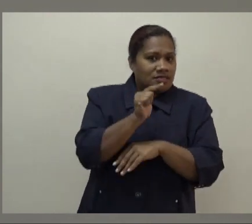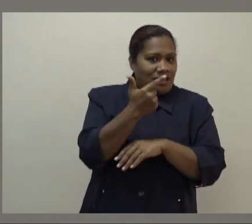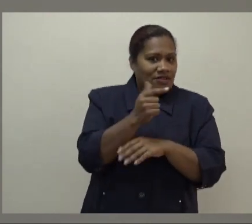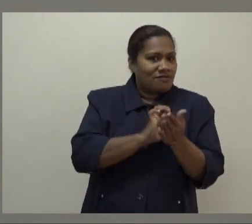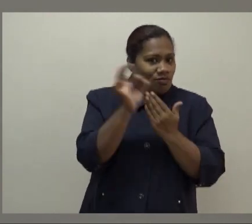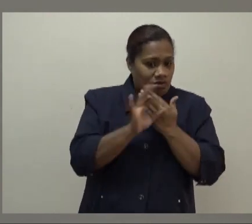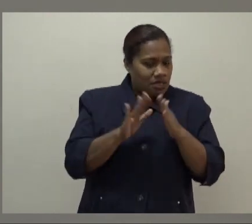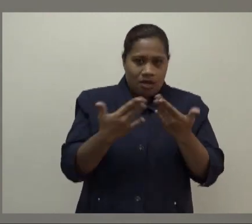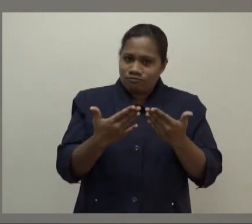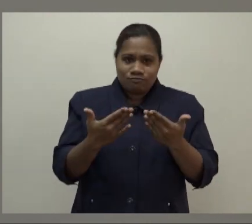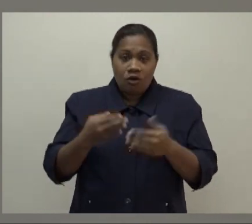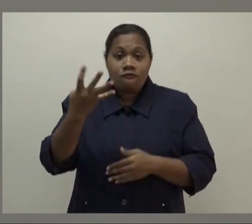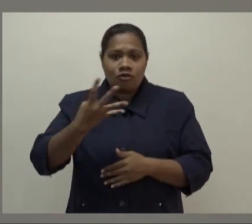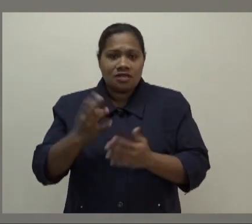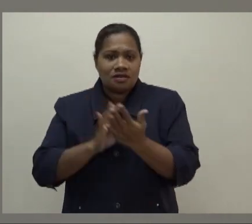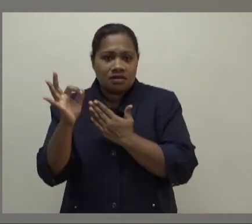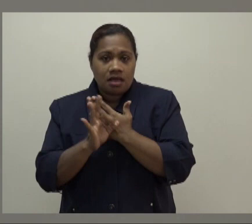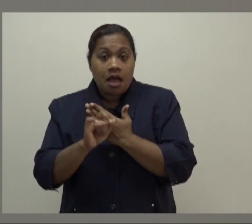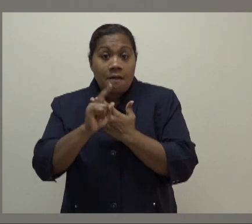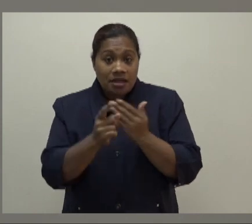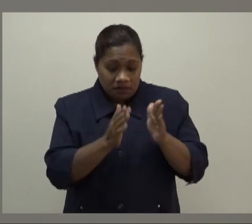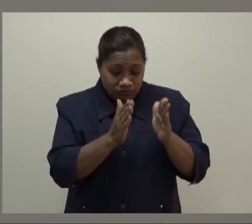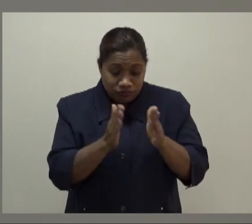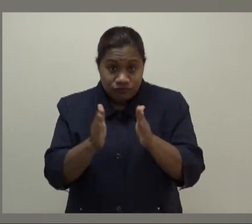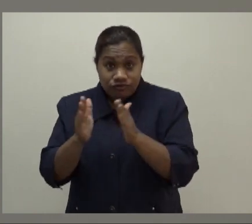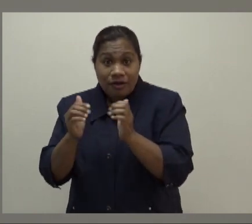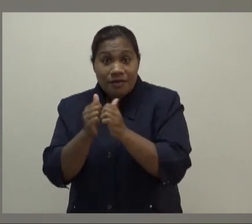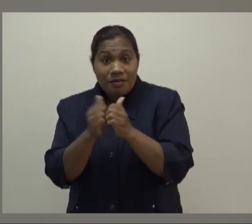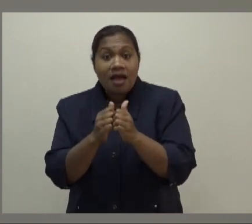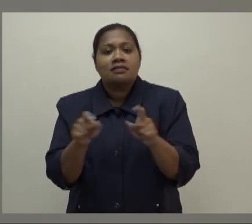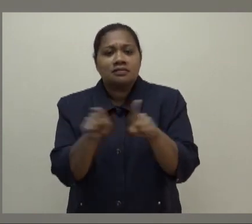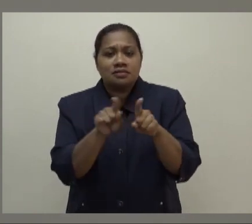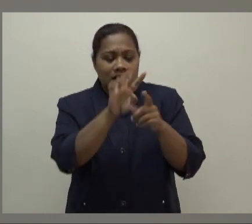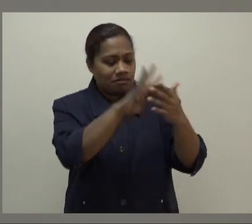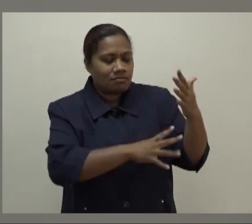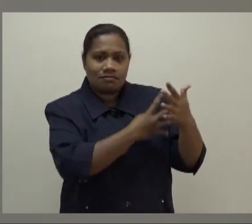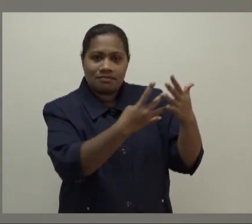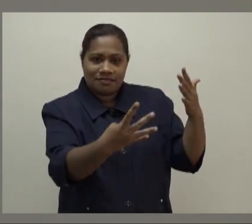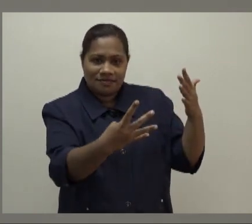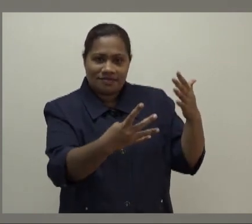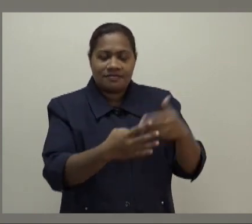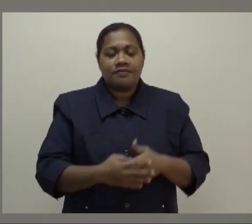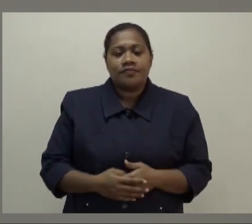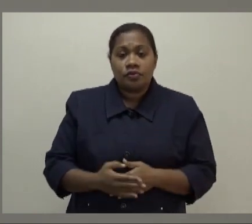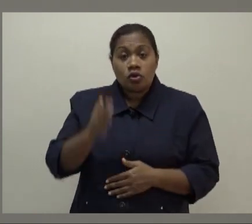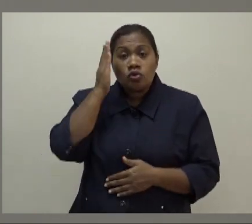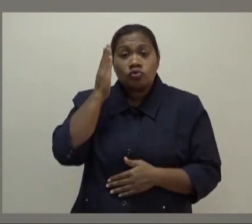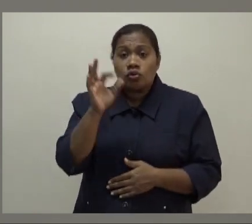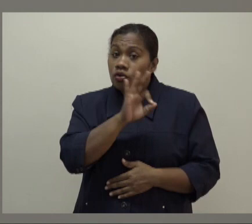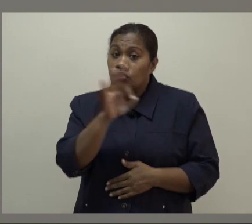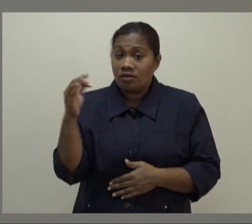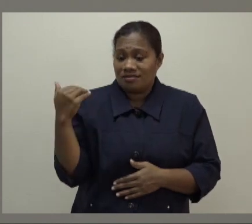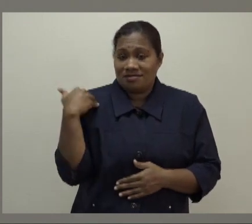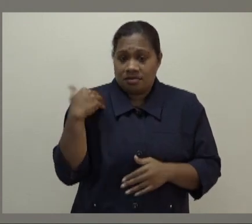order of papers will remain as in the original timetable. The schools not affected by the flood will